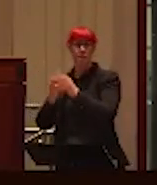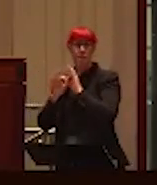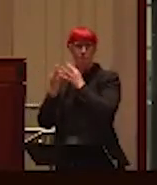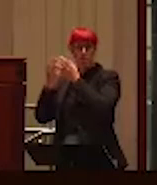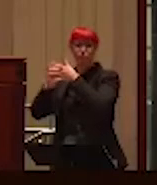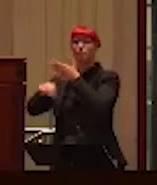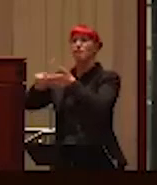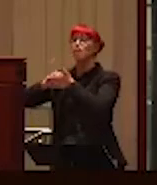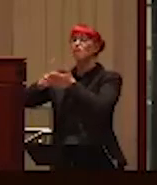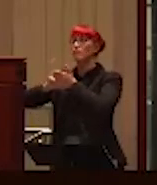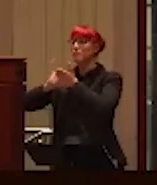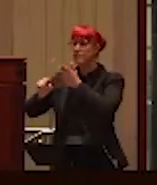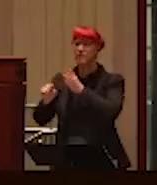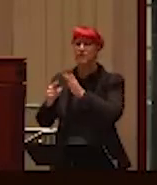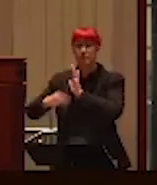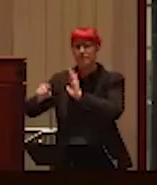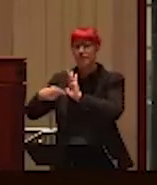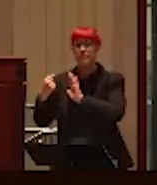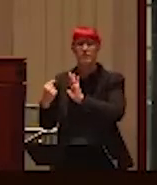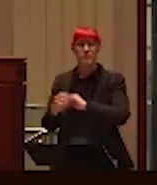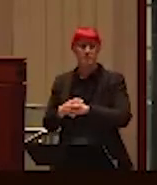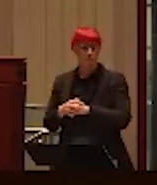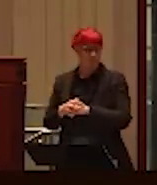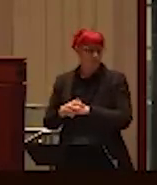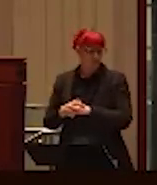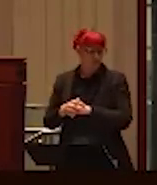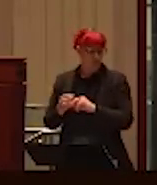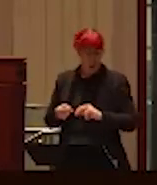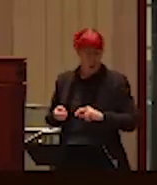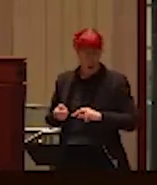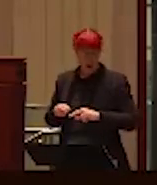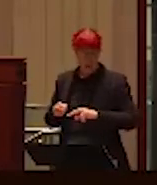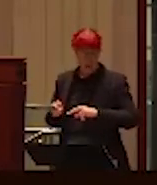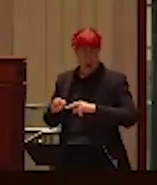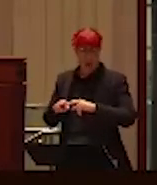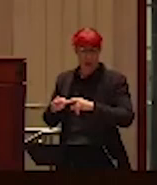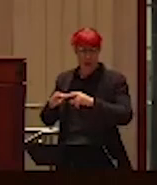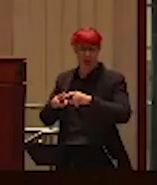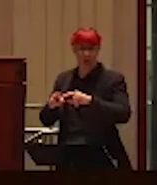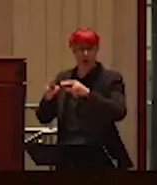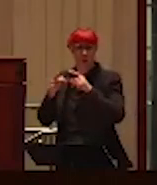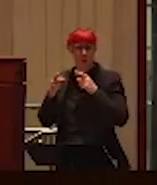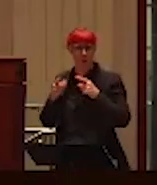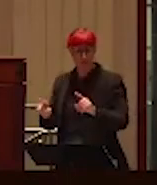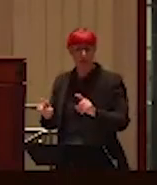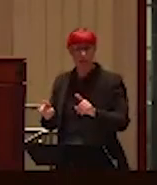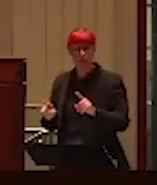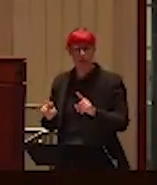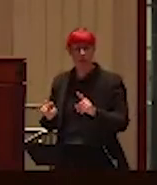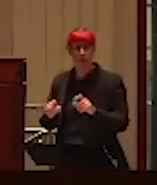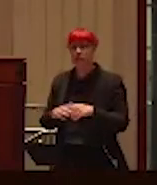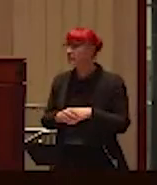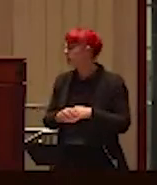And, and so, you know, that escalation happened. But what I want to tell you about that is that what, where,